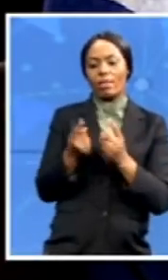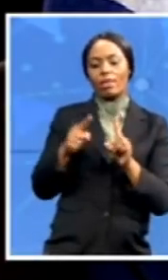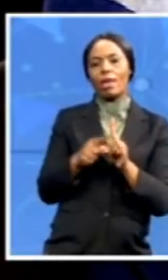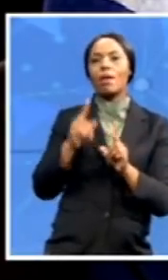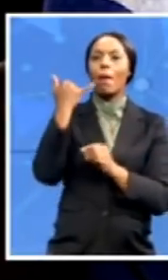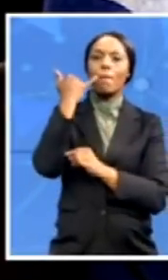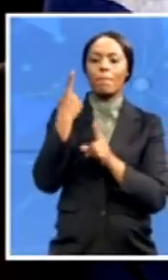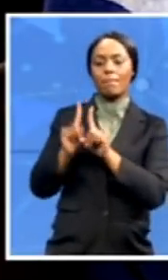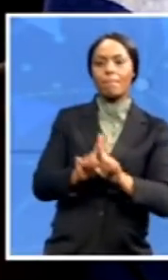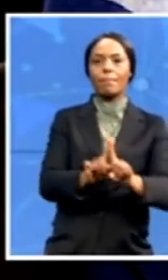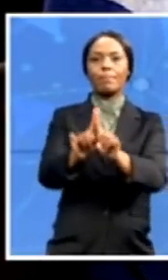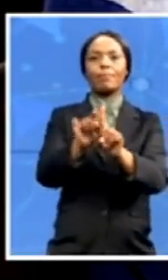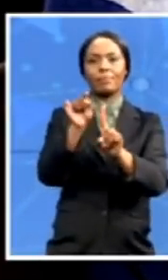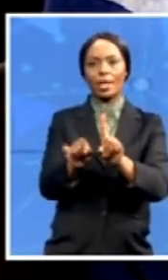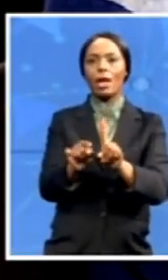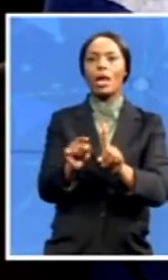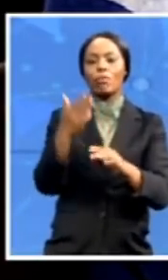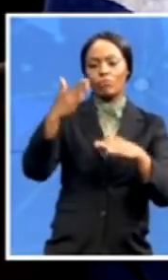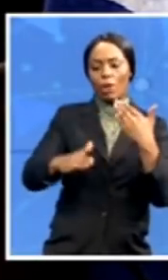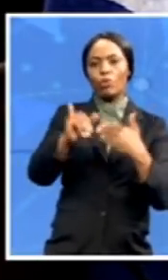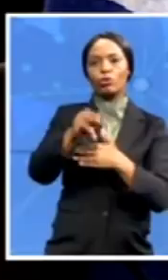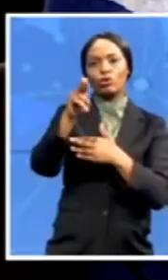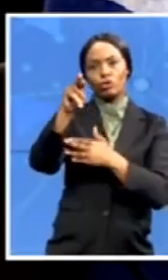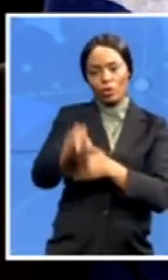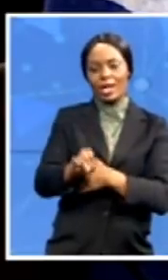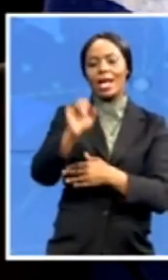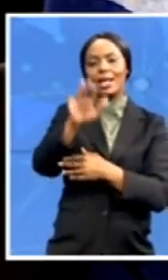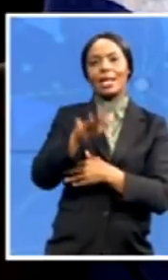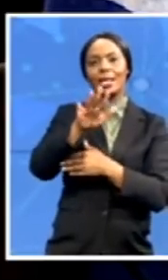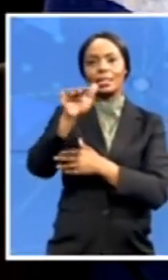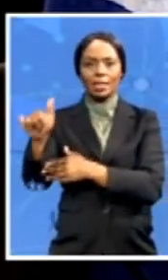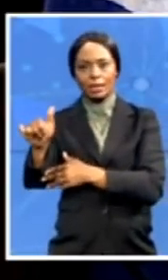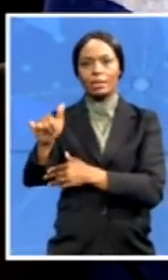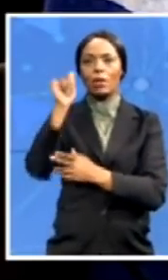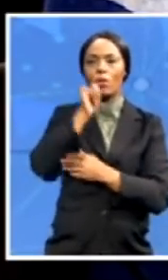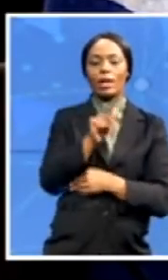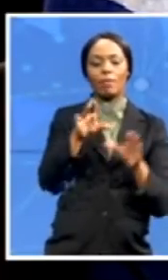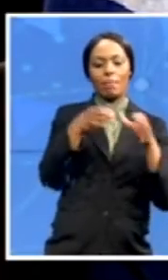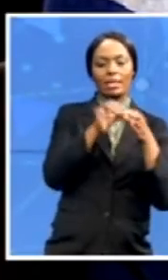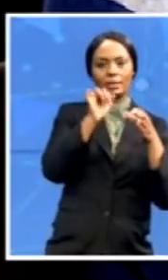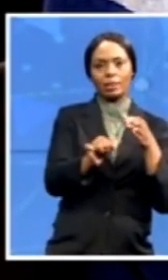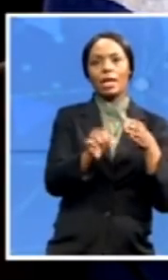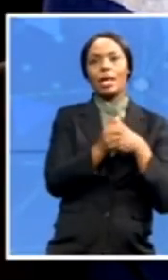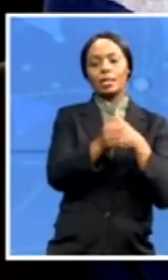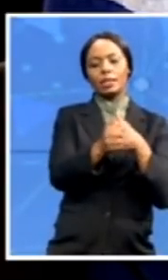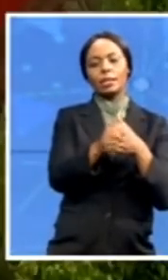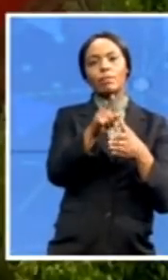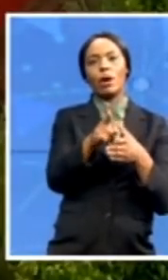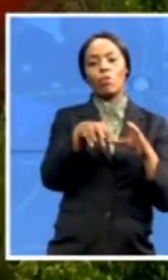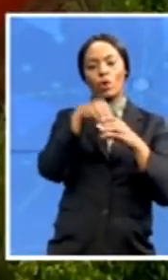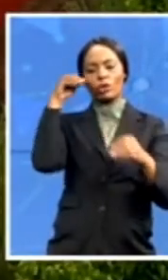1996, when his party, under his leadership, withdrew from the government of national unity.